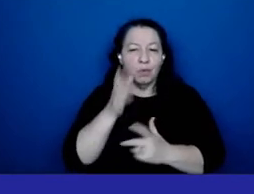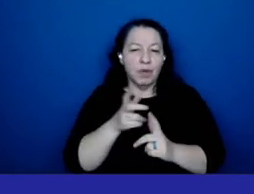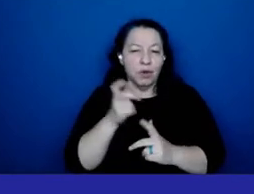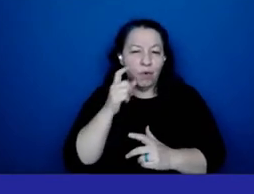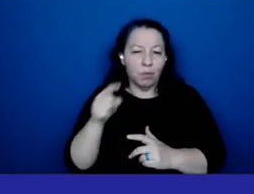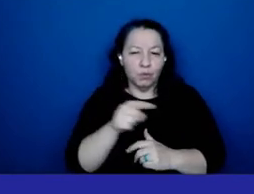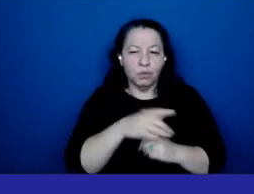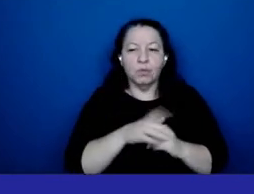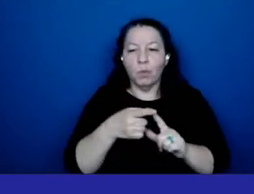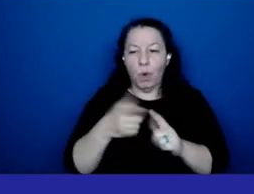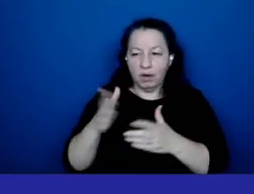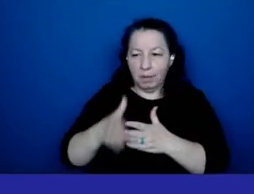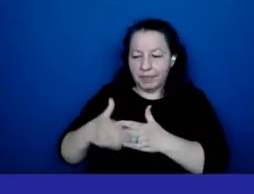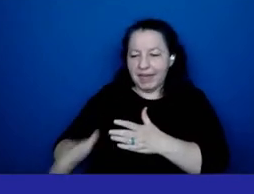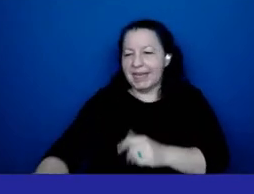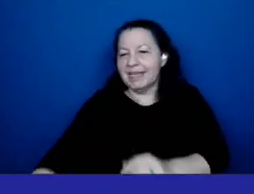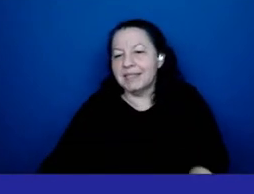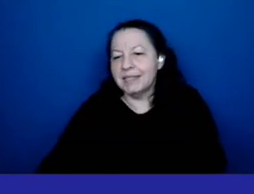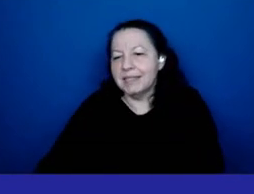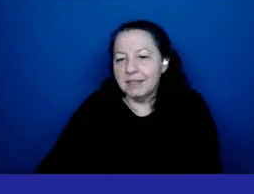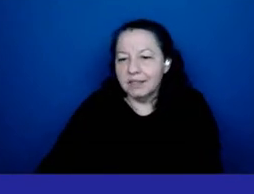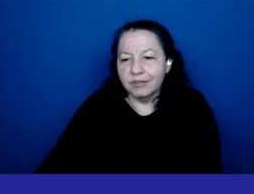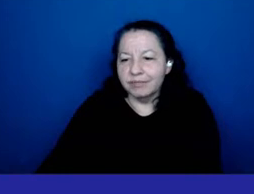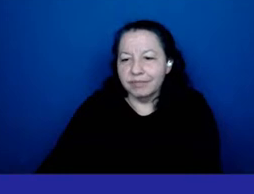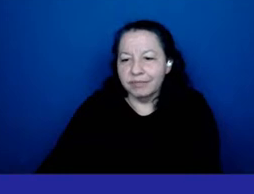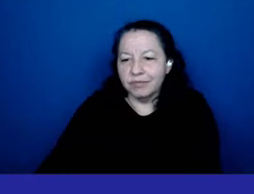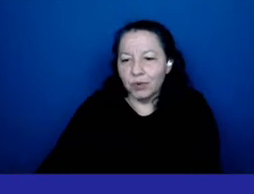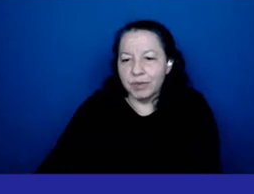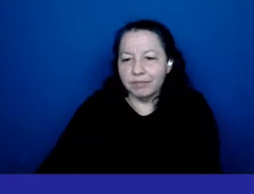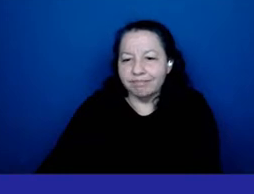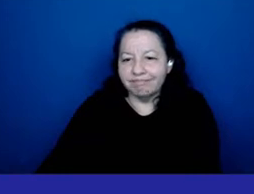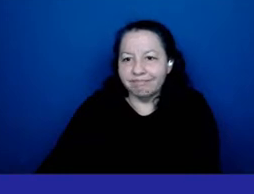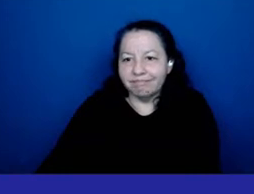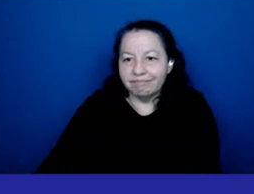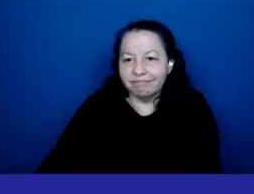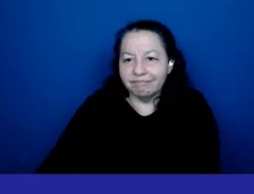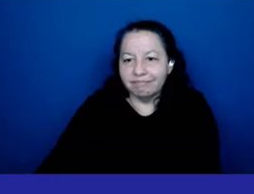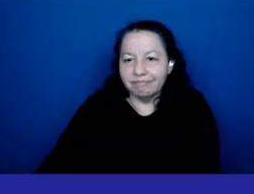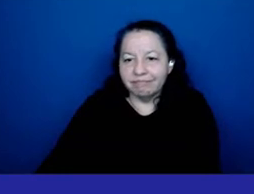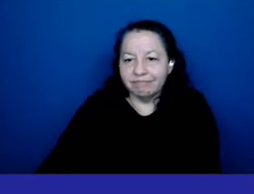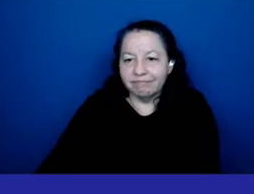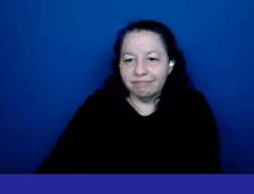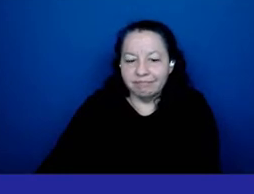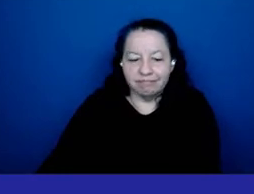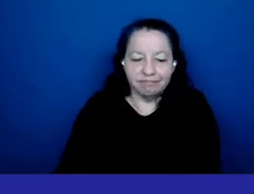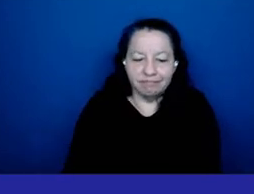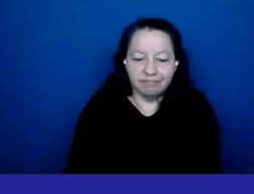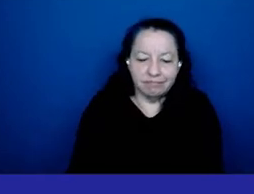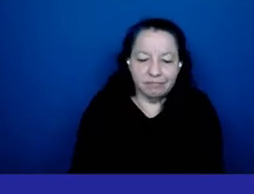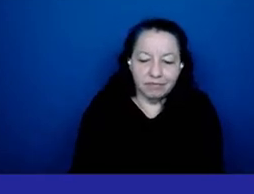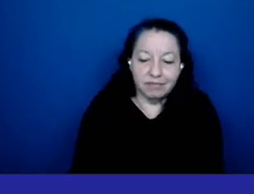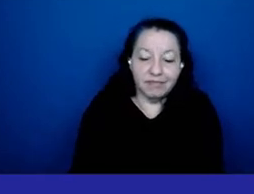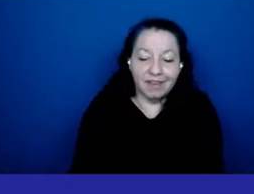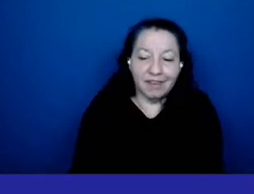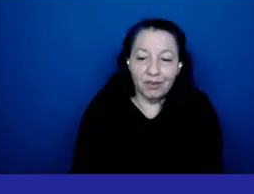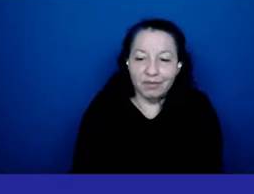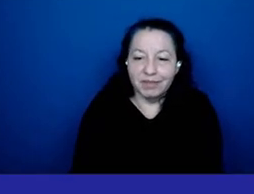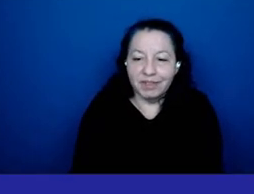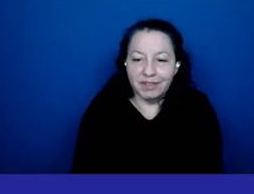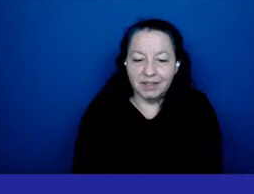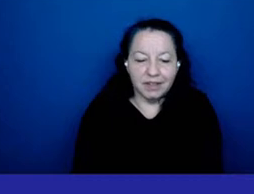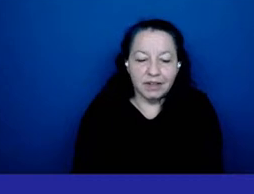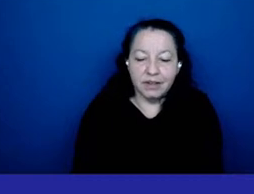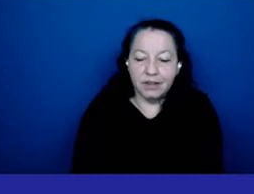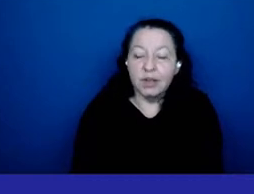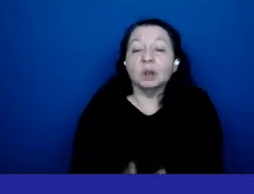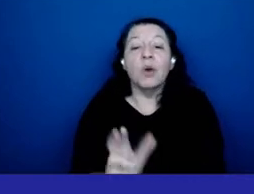so um the rules of the road um are as follows um so the first the